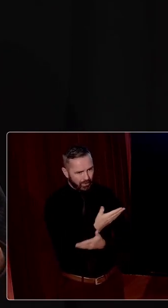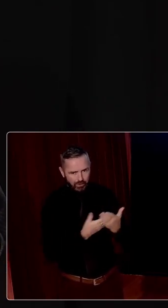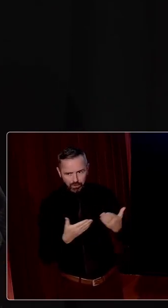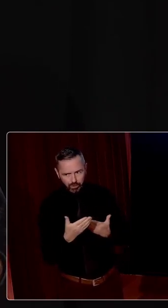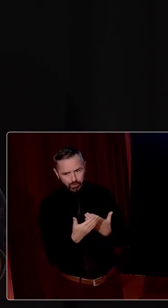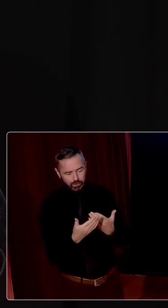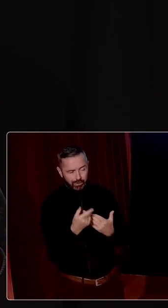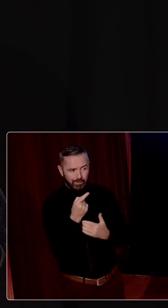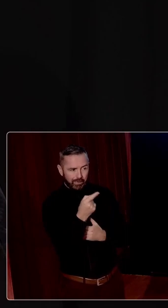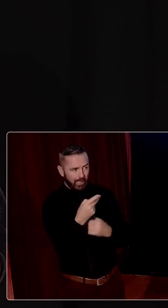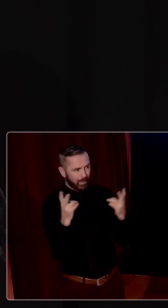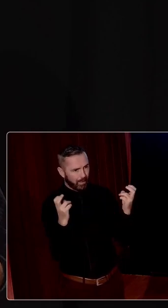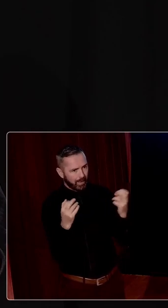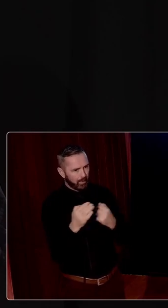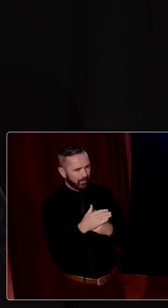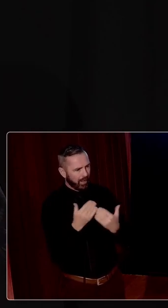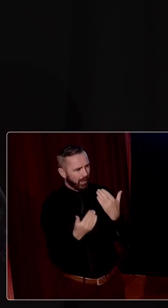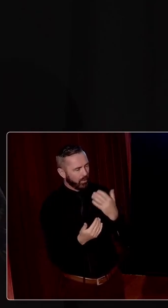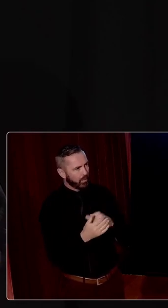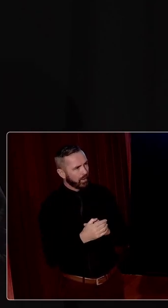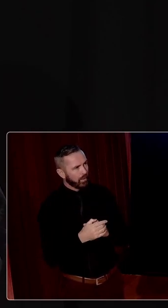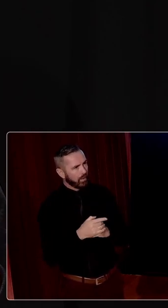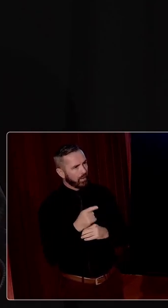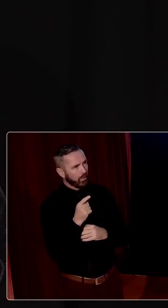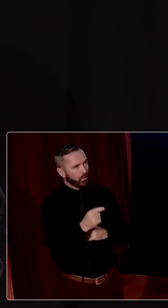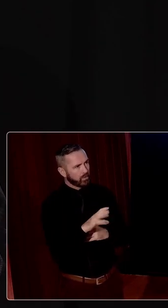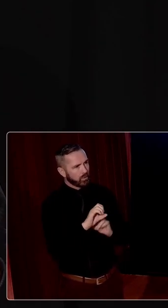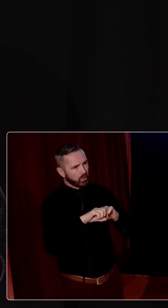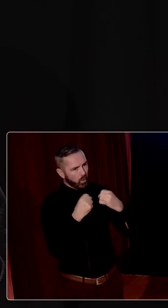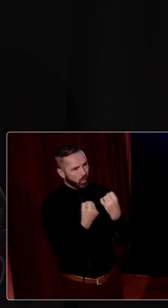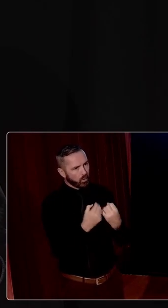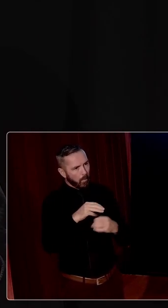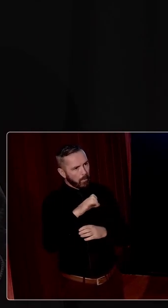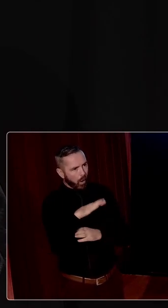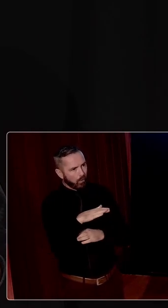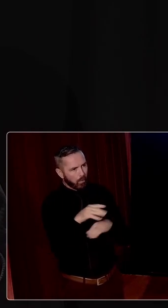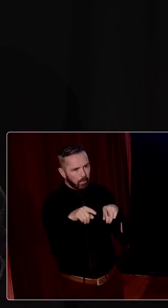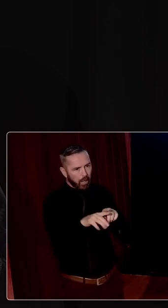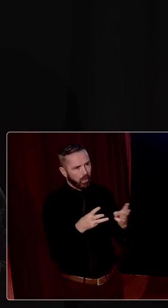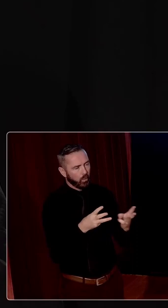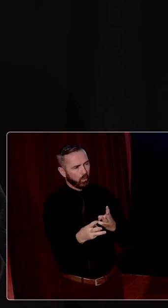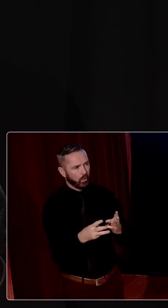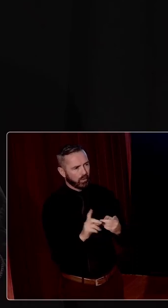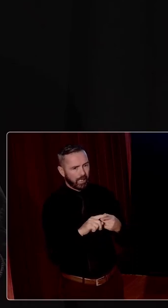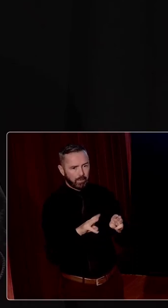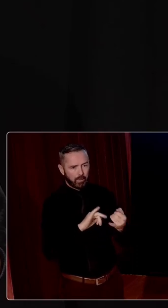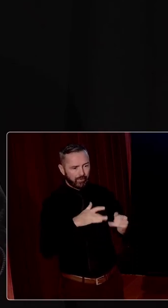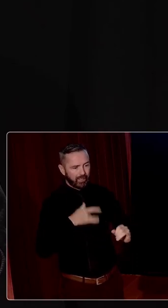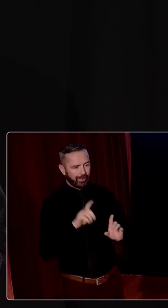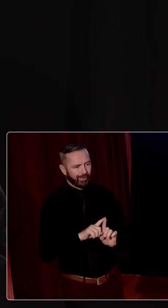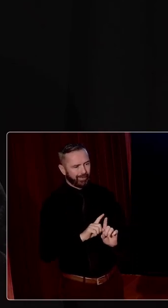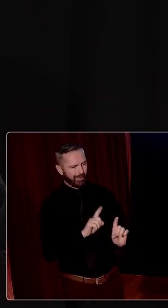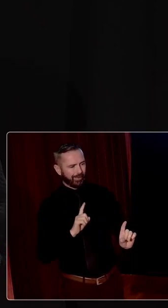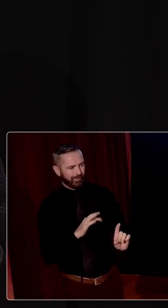And that theme of how those socio-moral power alliances worked and those who, who felt they were excluded.